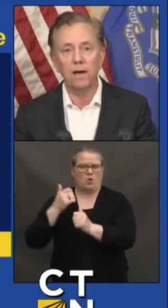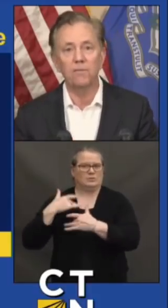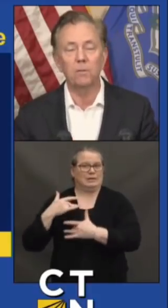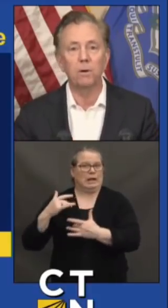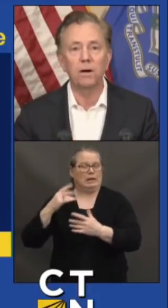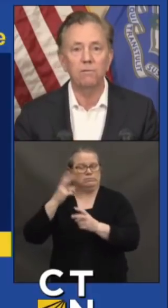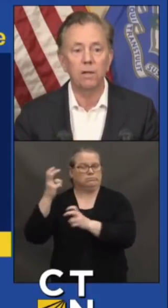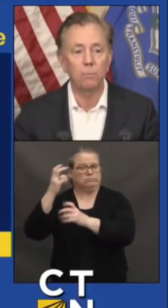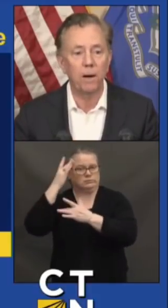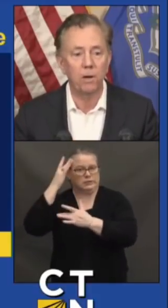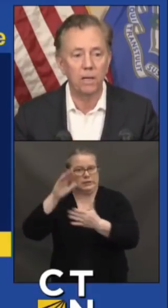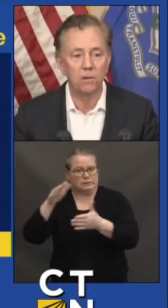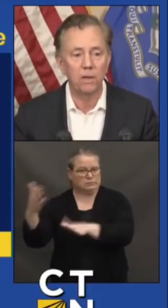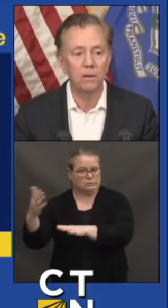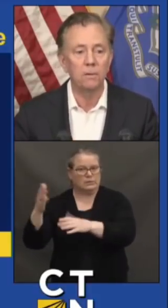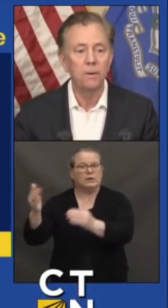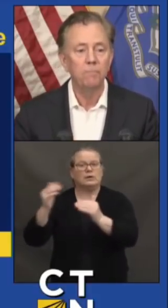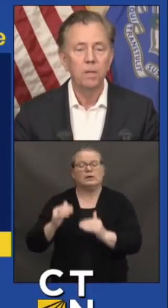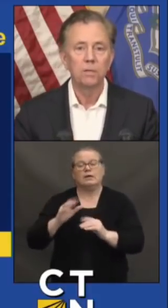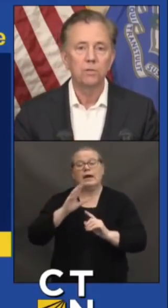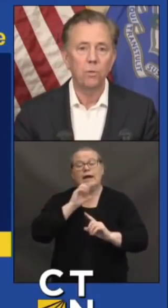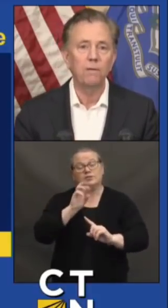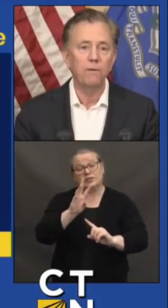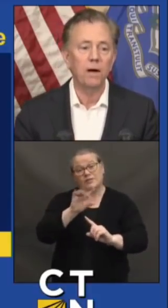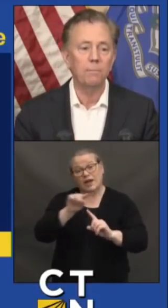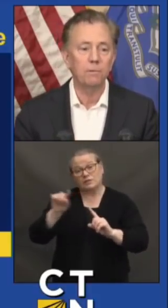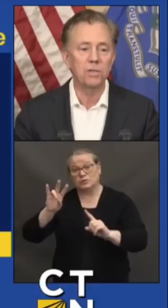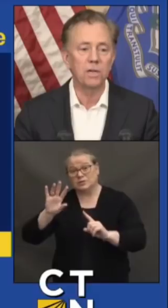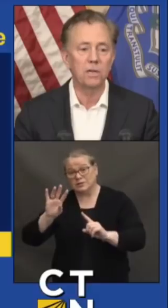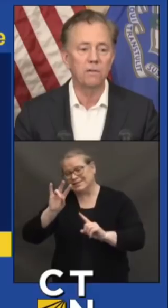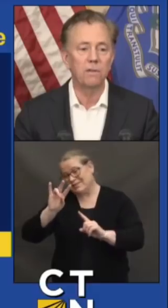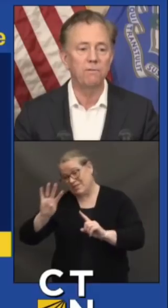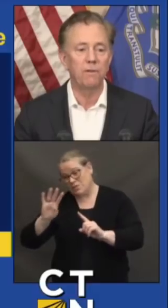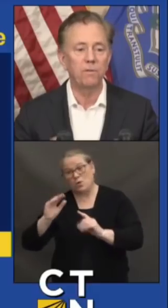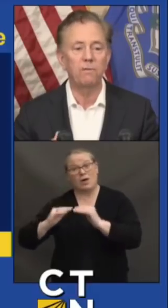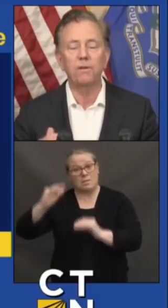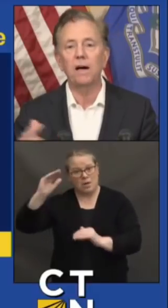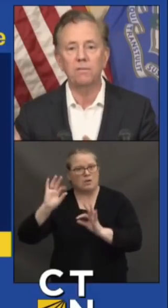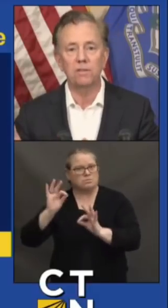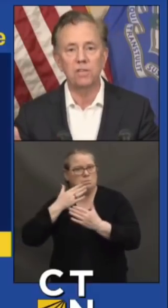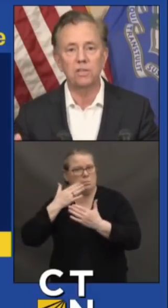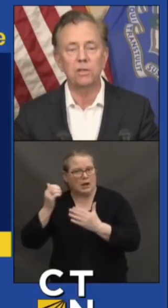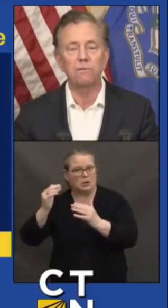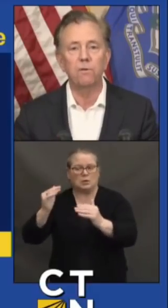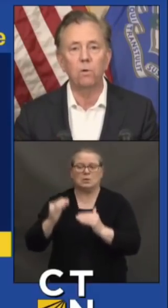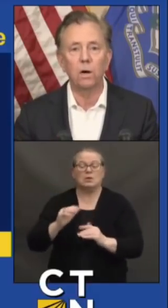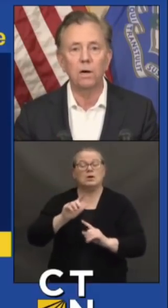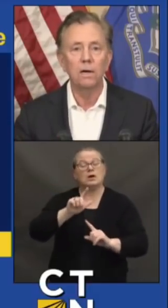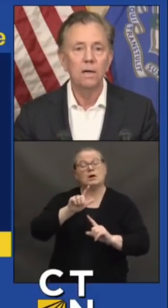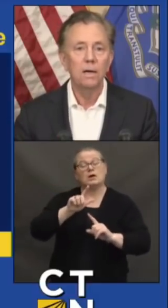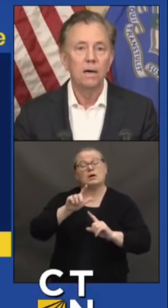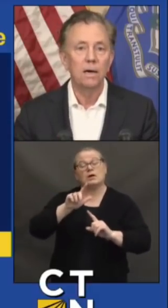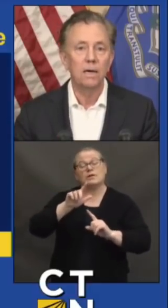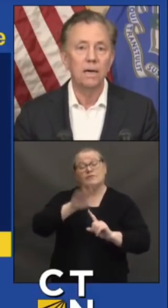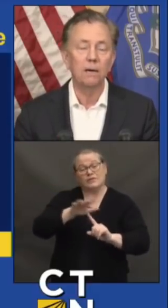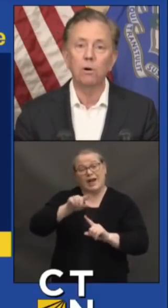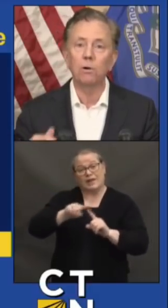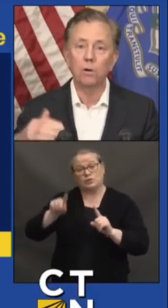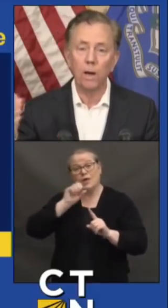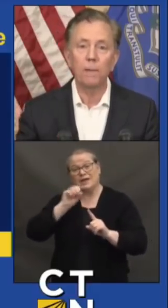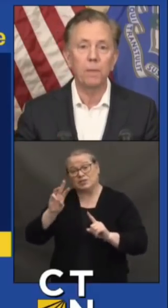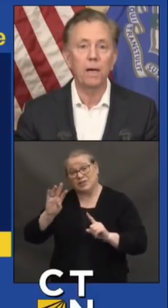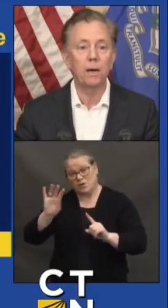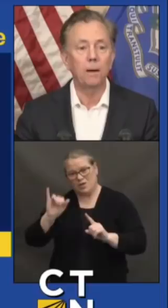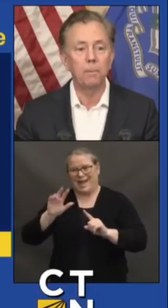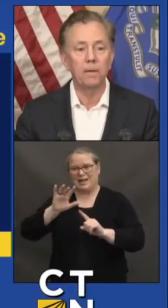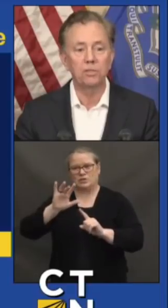65 and above, a little parallel there. 25% of the 55 to 64. And we're